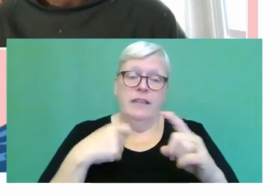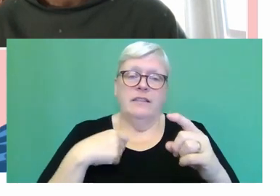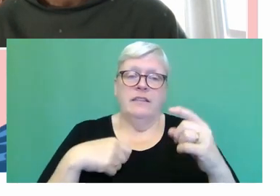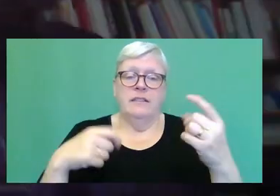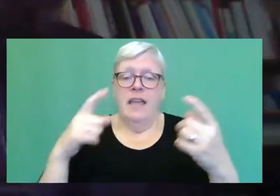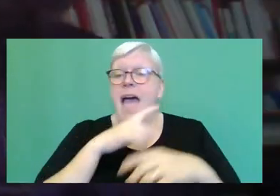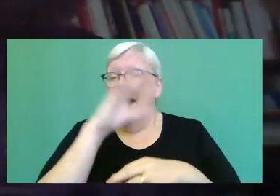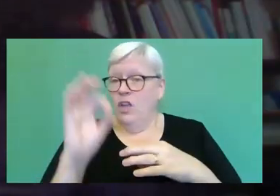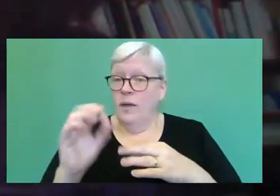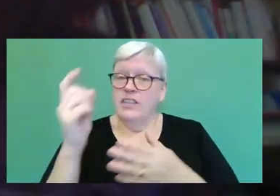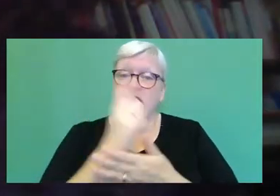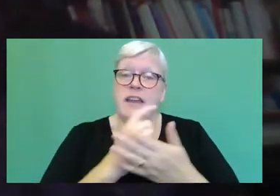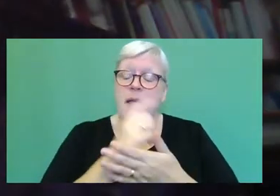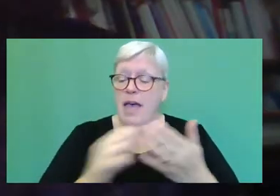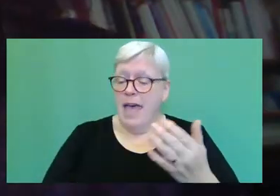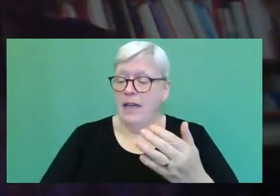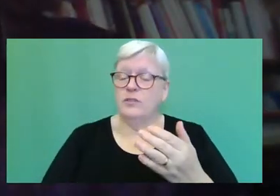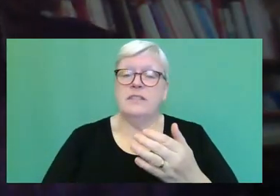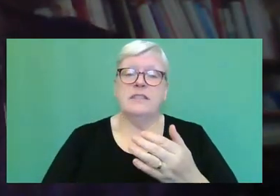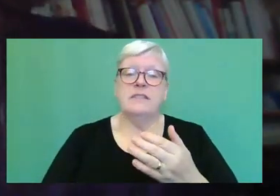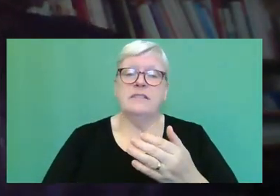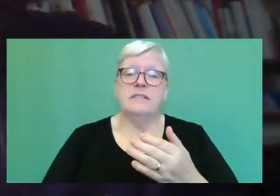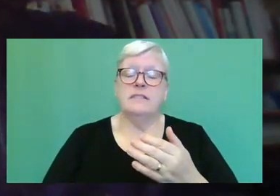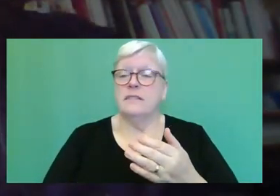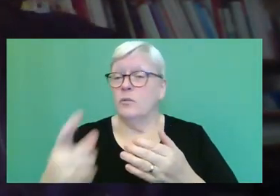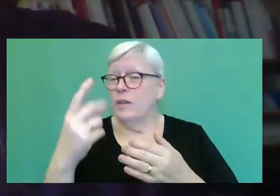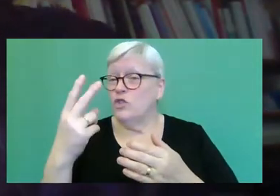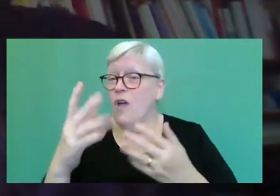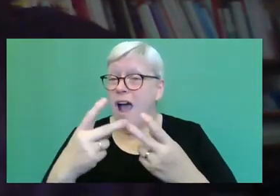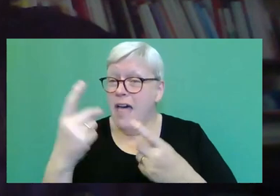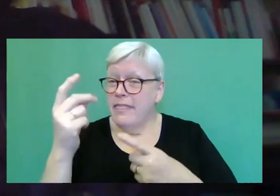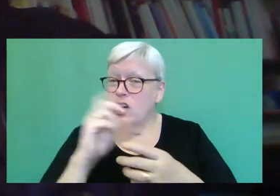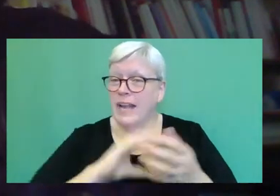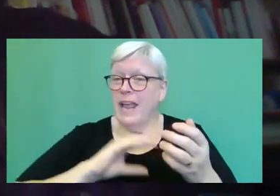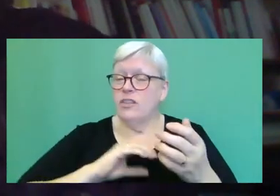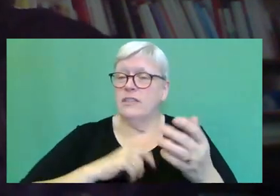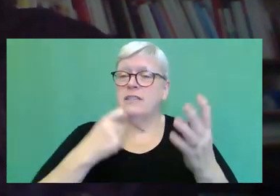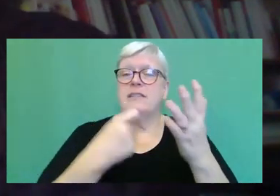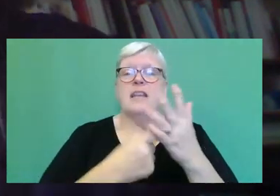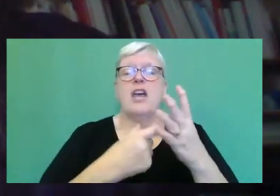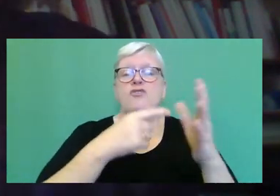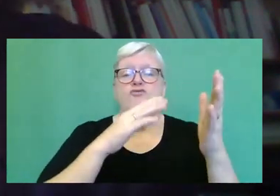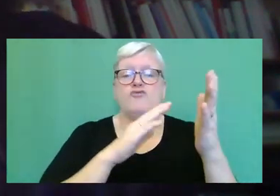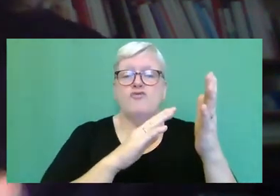question about a couple of other characters here. So this is the character of Rania, is